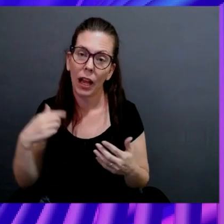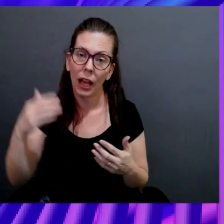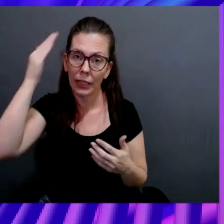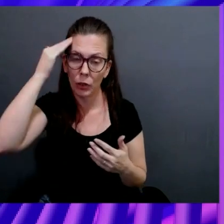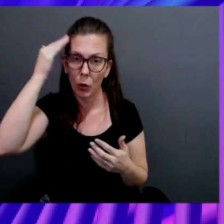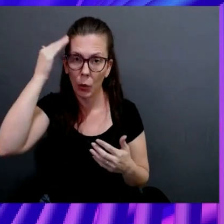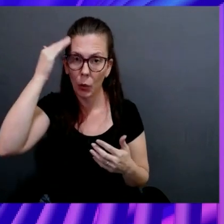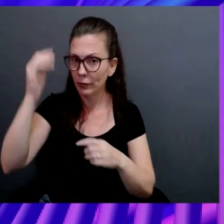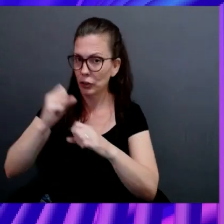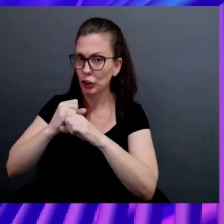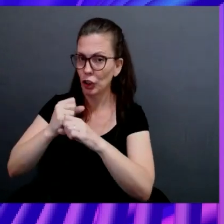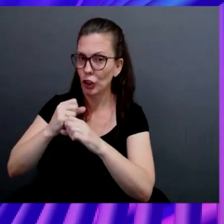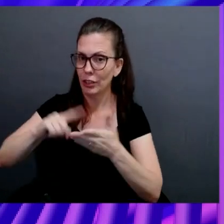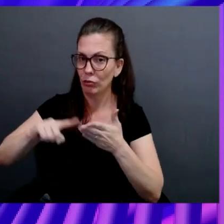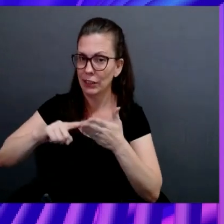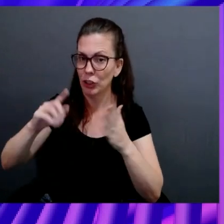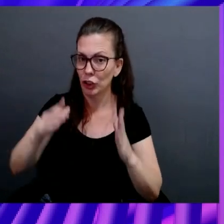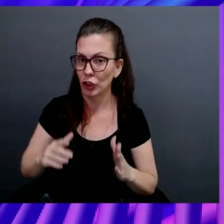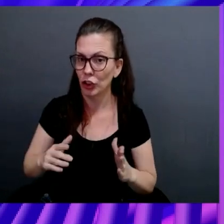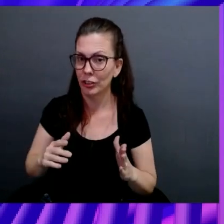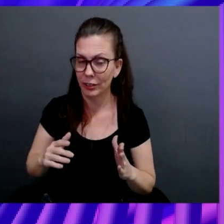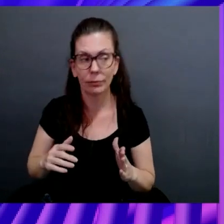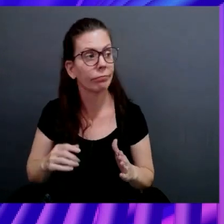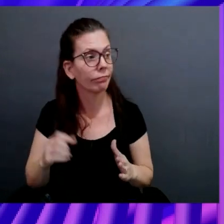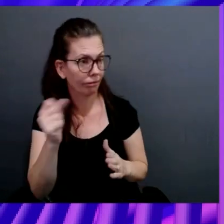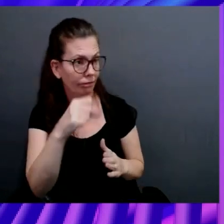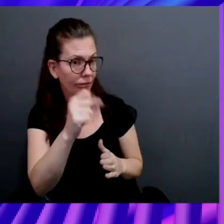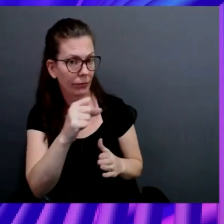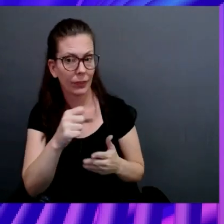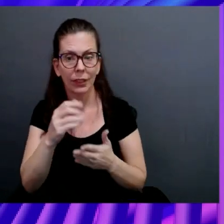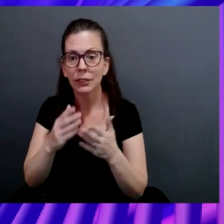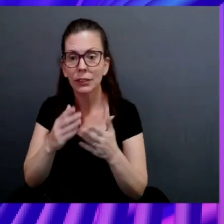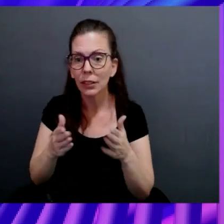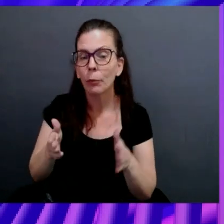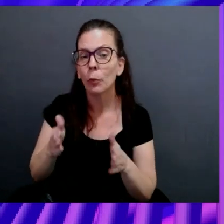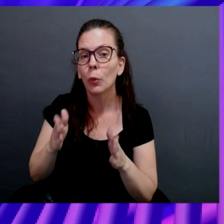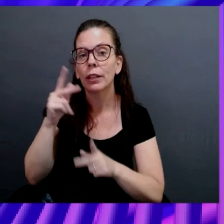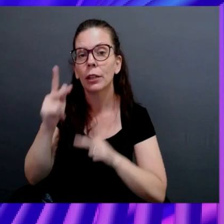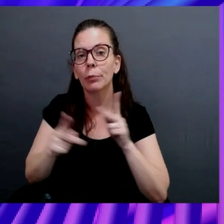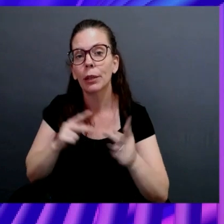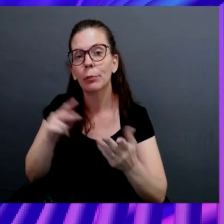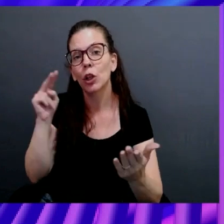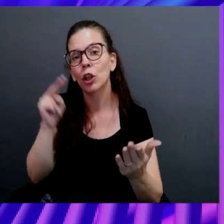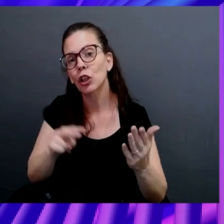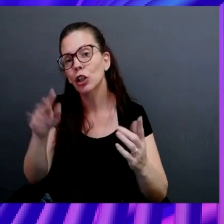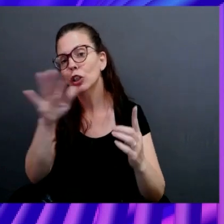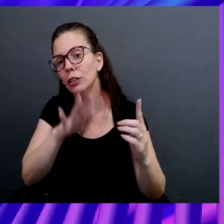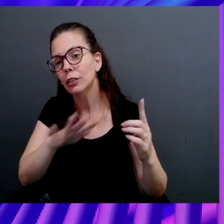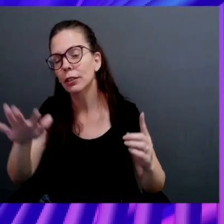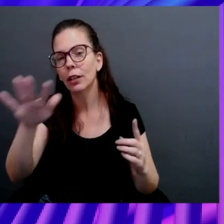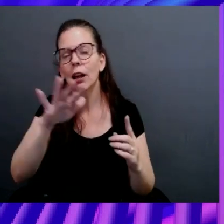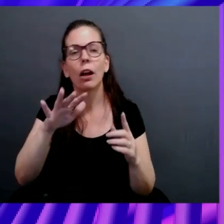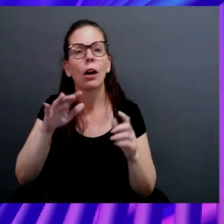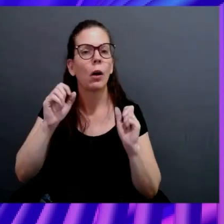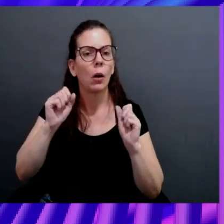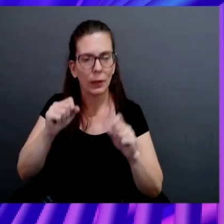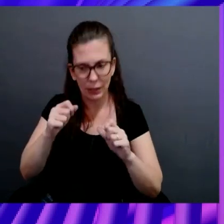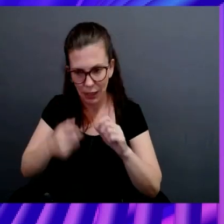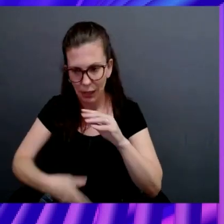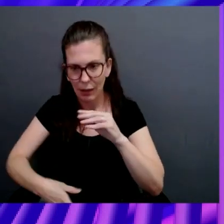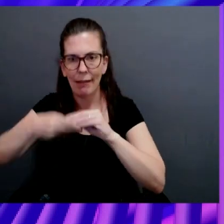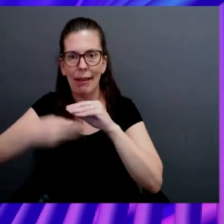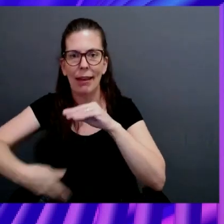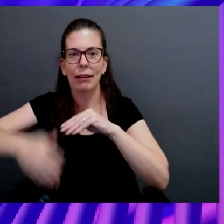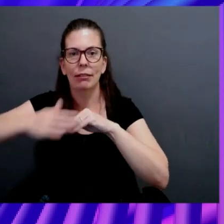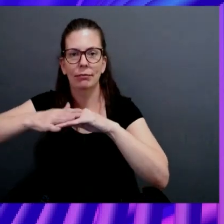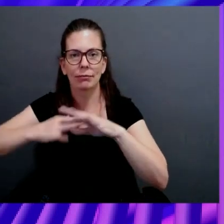security researchers. Mm-hmm. I mean, some of the ways that folks are looking at the landscape and able to then articulate on top of it. And again, this is